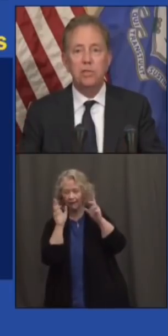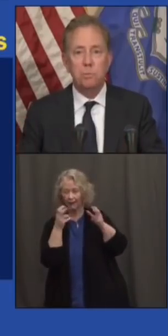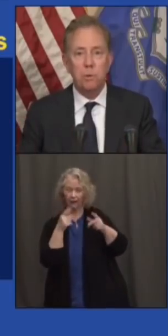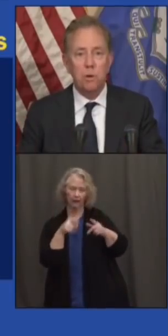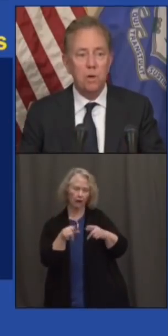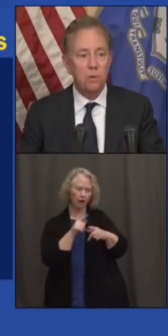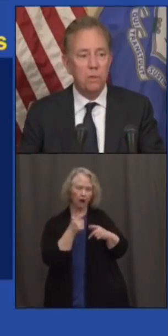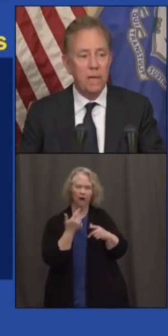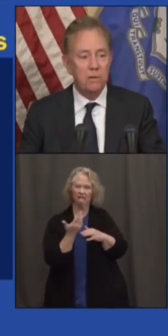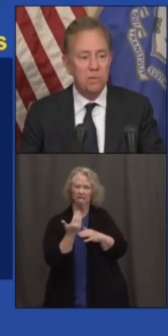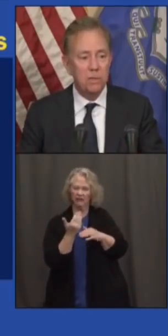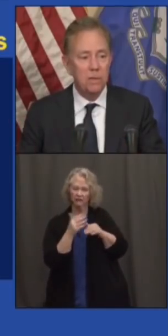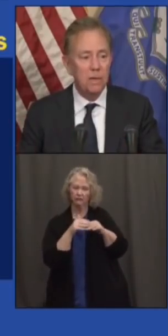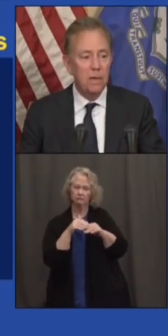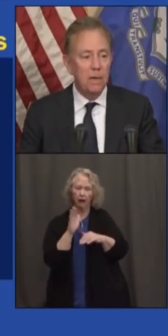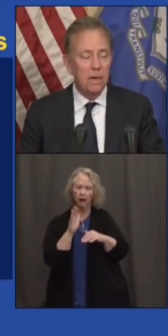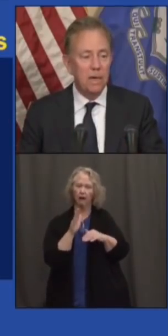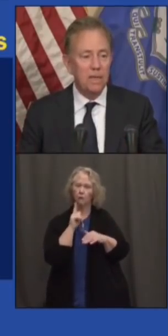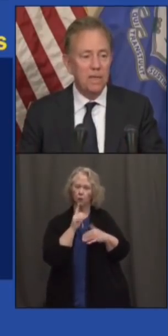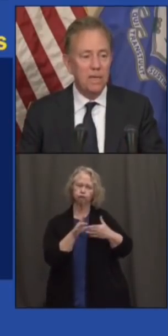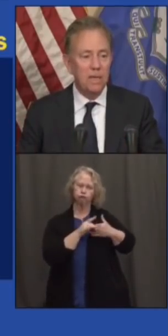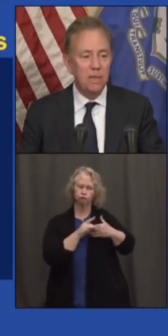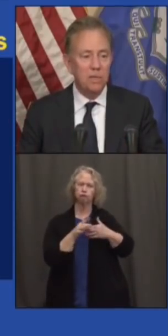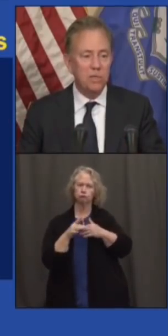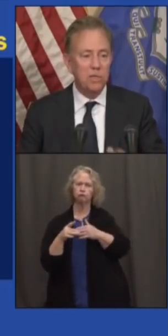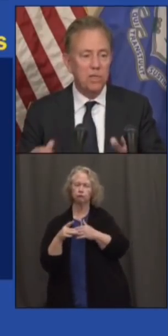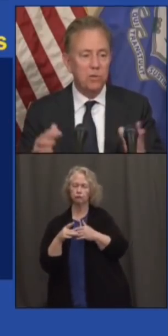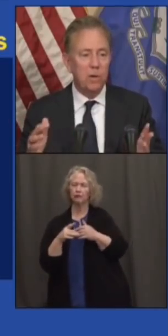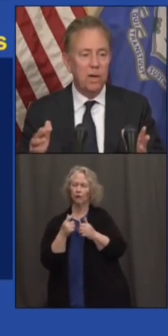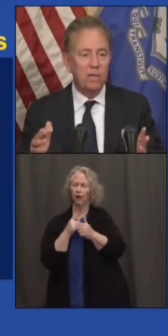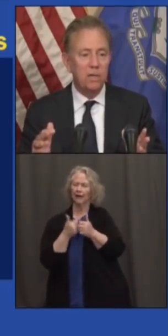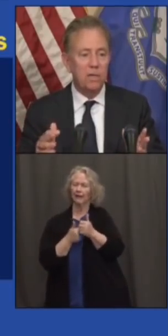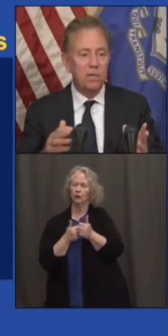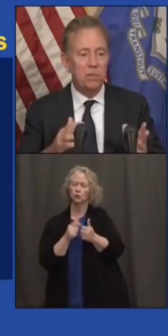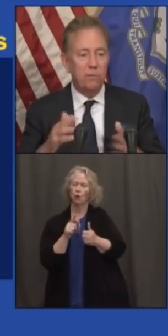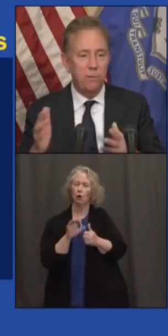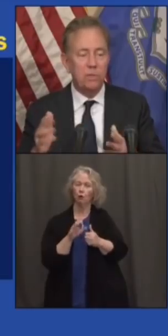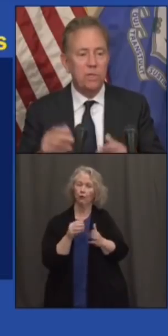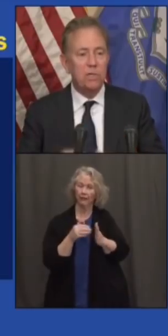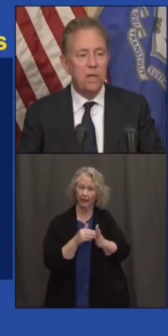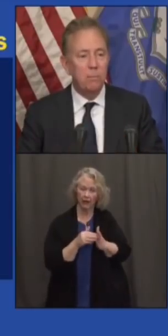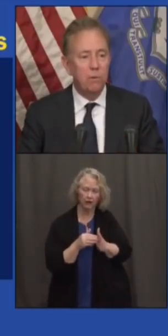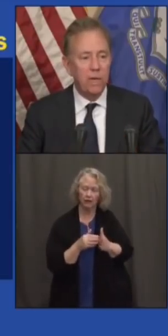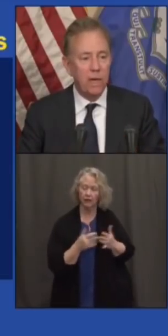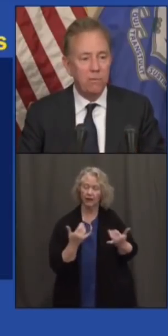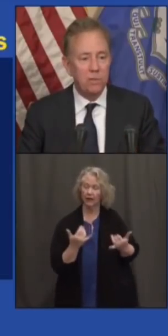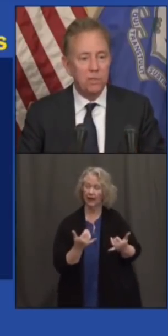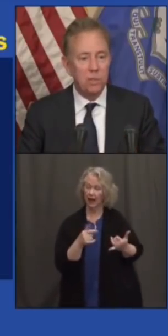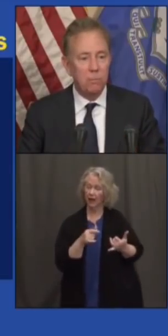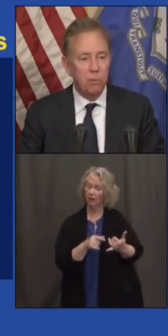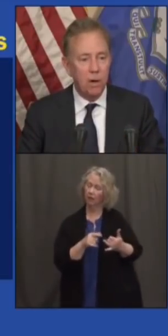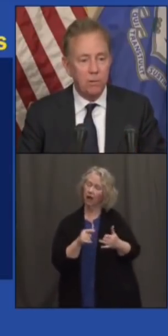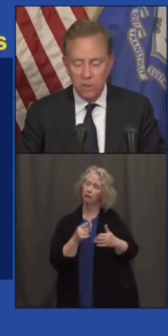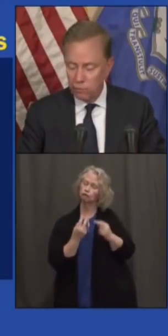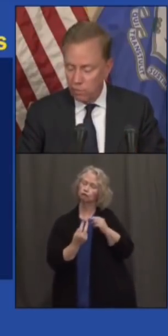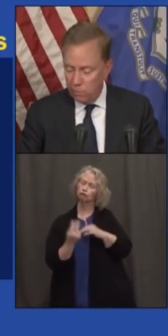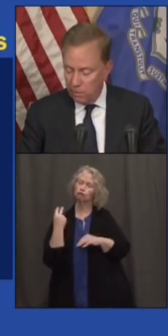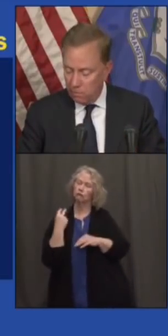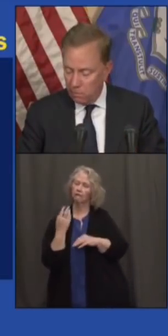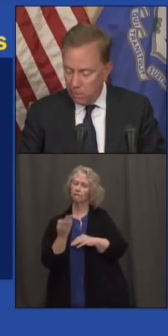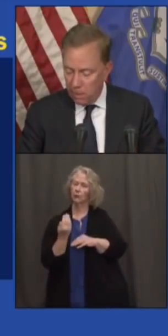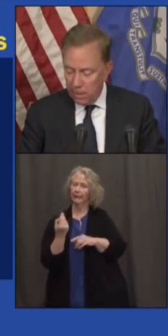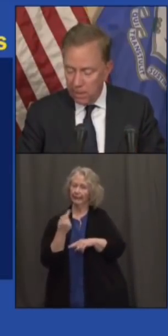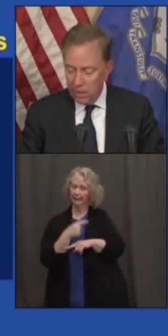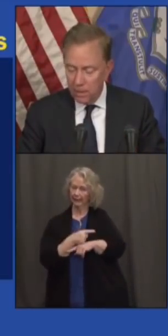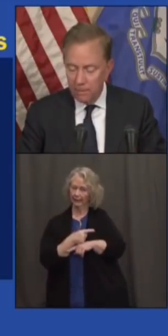cases per 100,000? I think this just gives you an idea. These are the 14-day moving averages, the progress we've